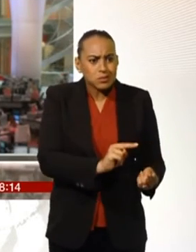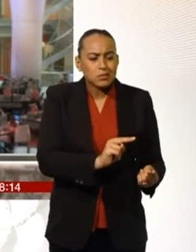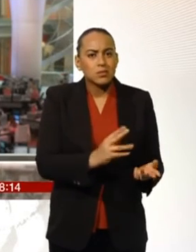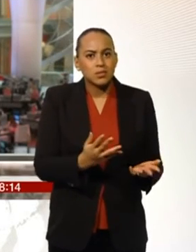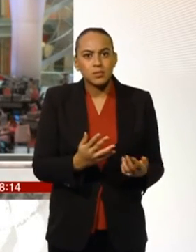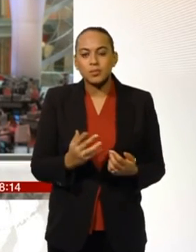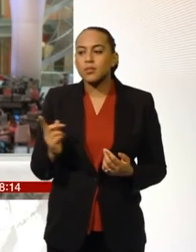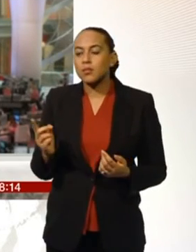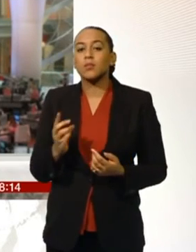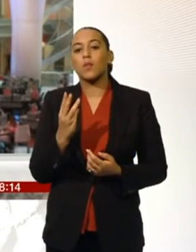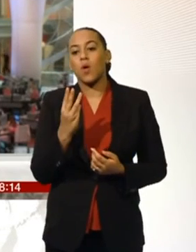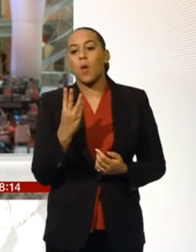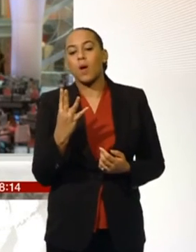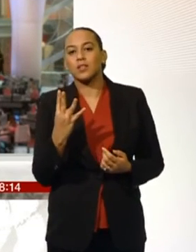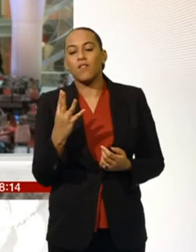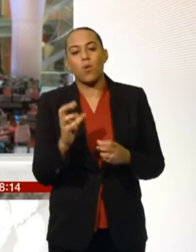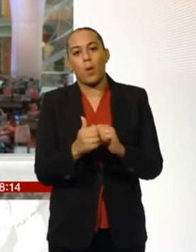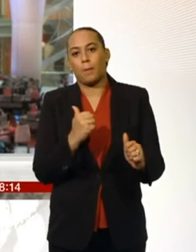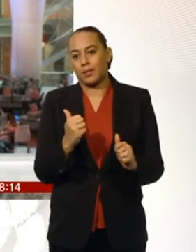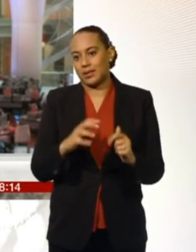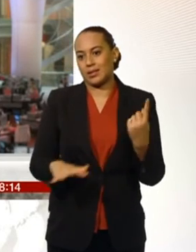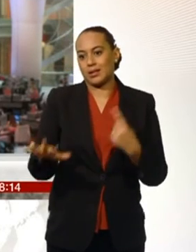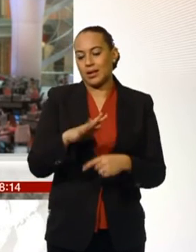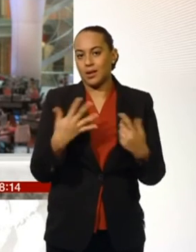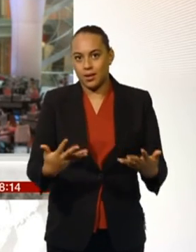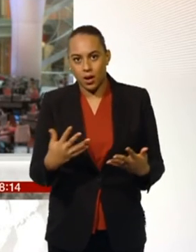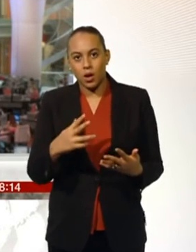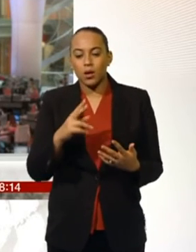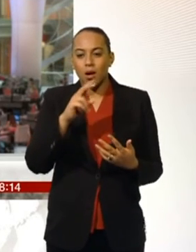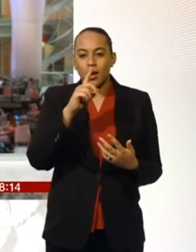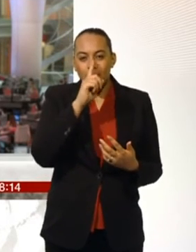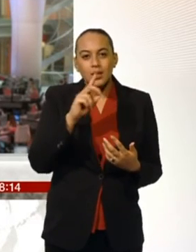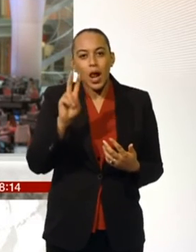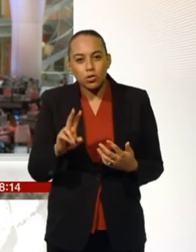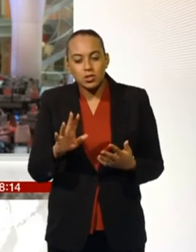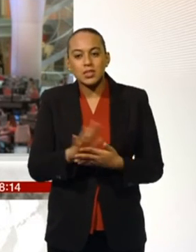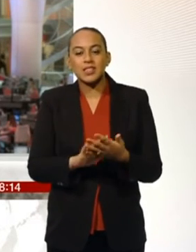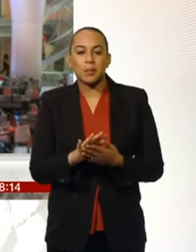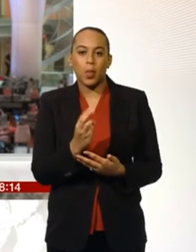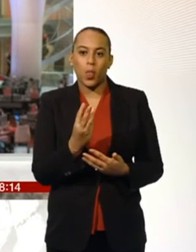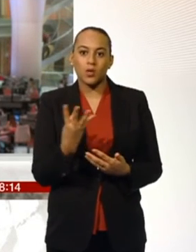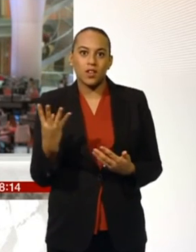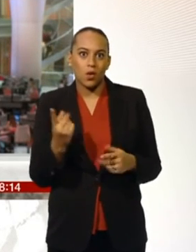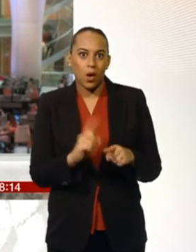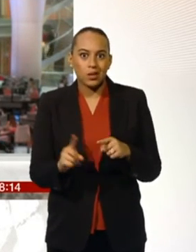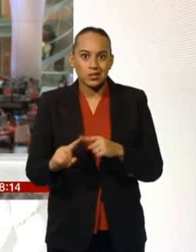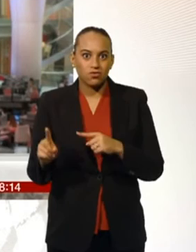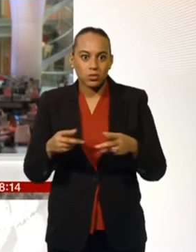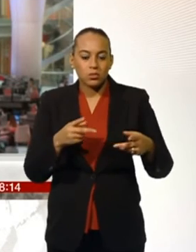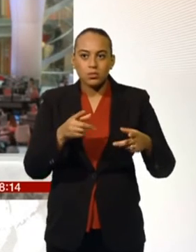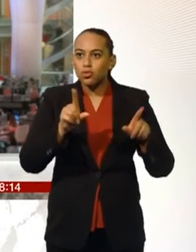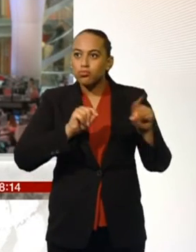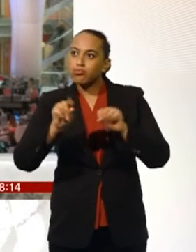34 active suppliers in the market at the moment that essentially means there's 34 different buying policies active in the market at the moment.